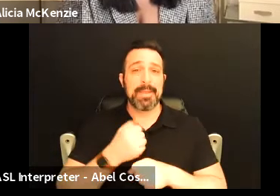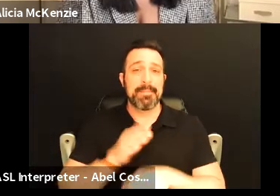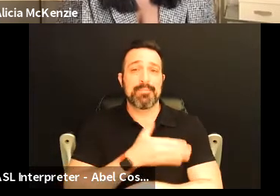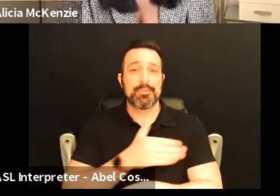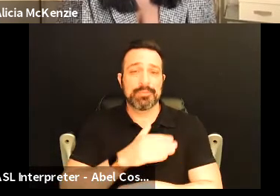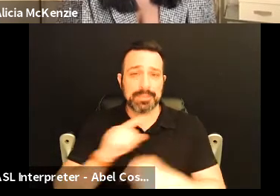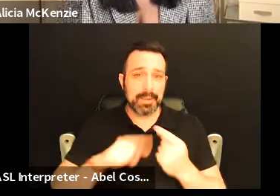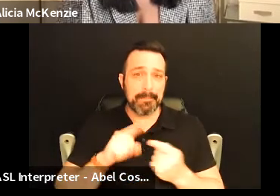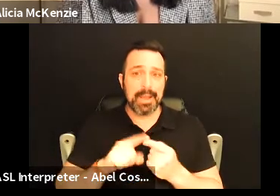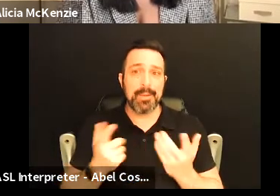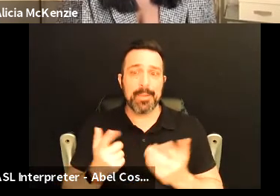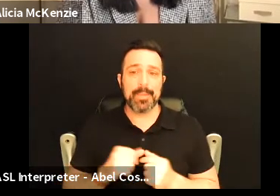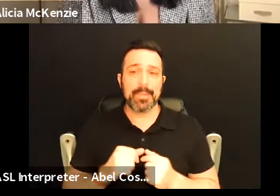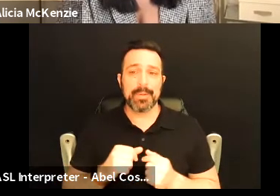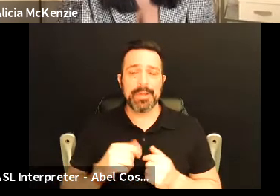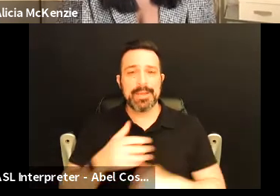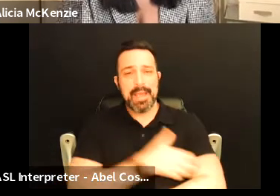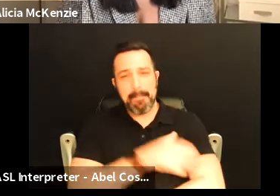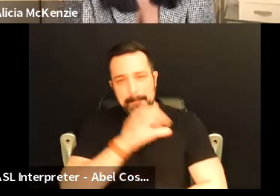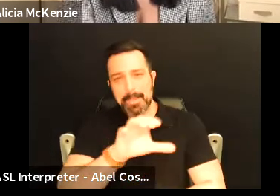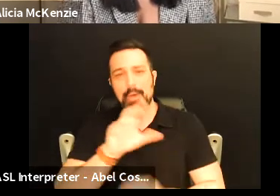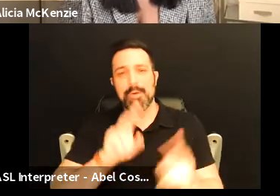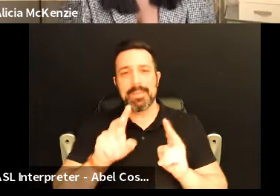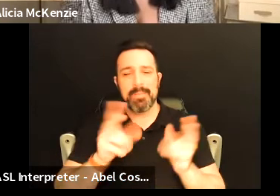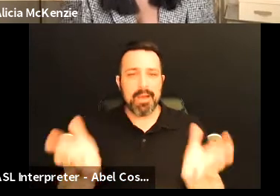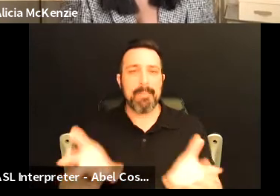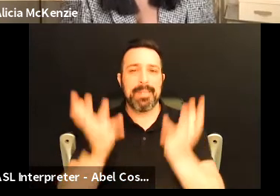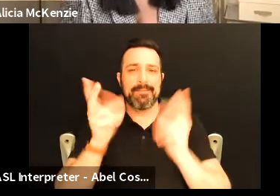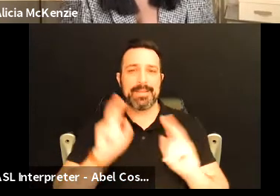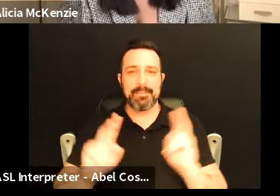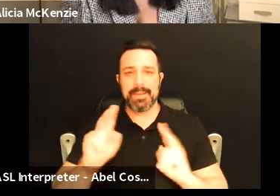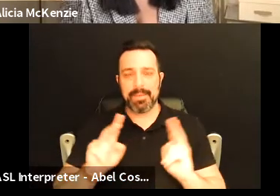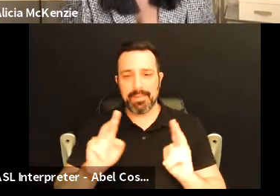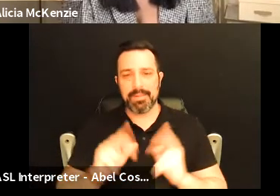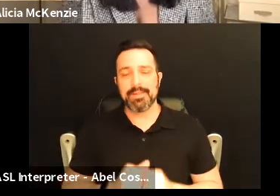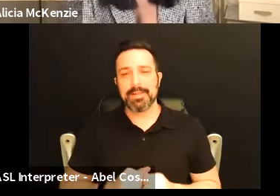about empowering people and uplifting people and